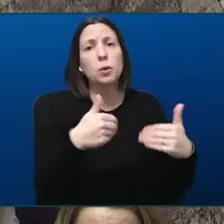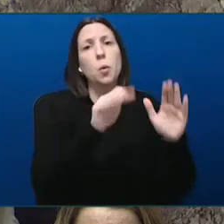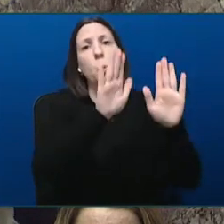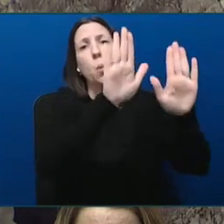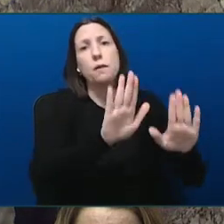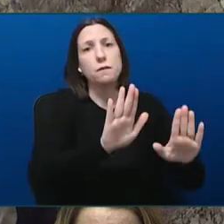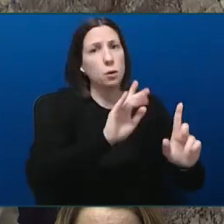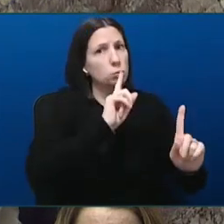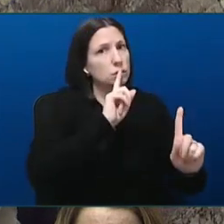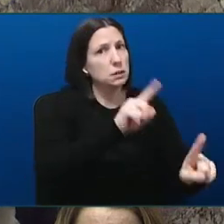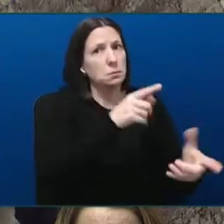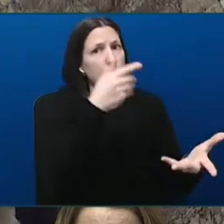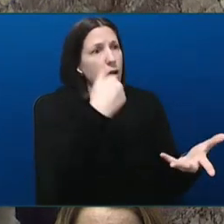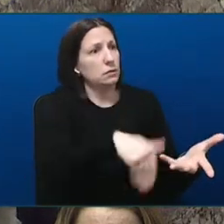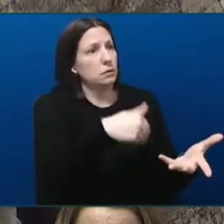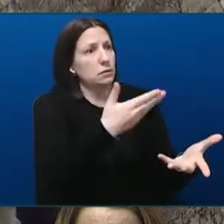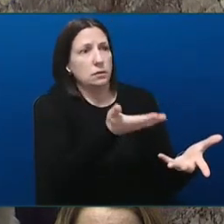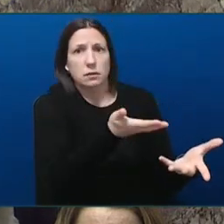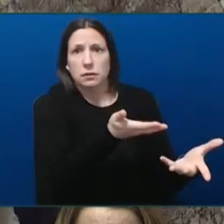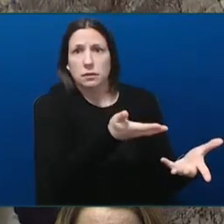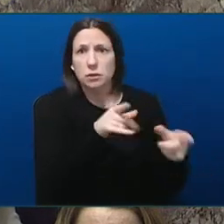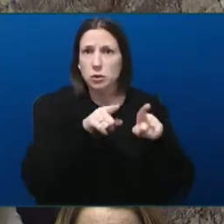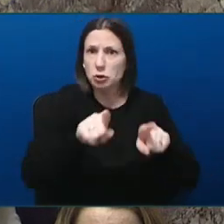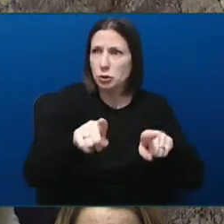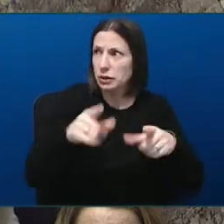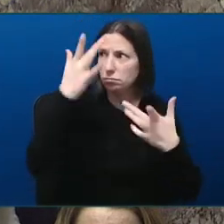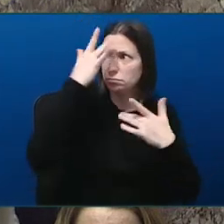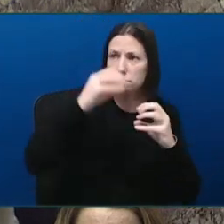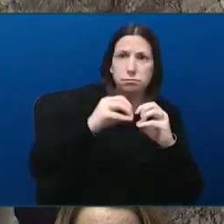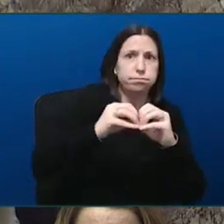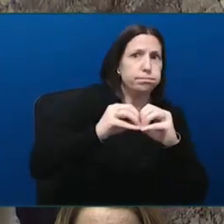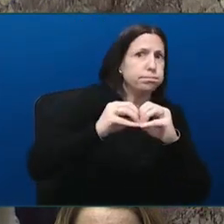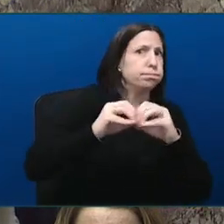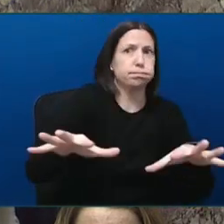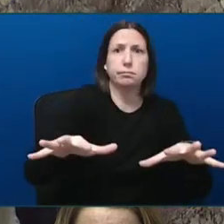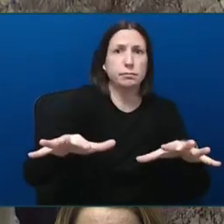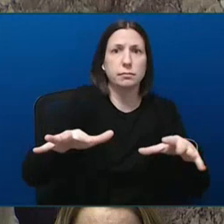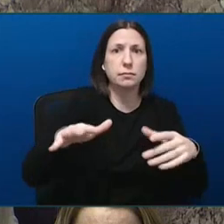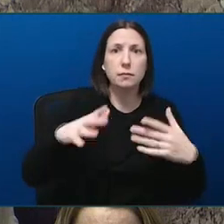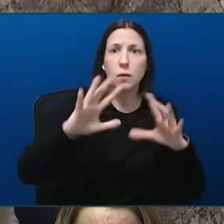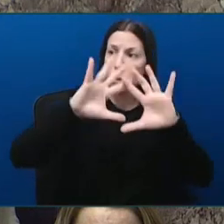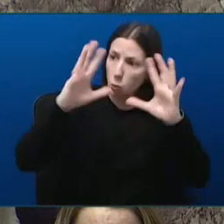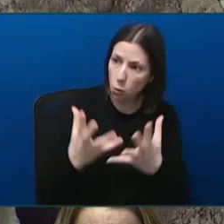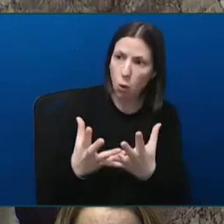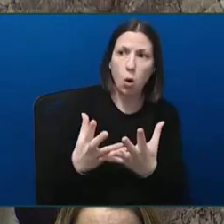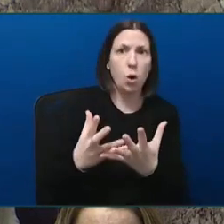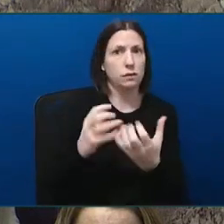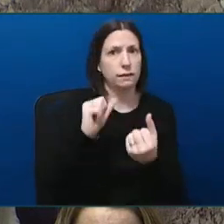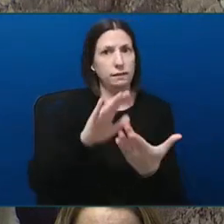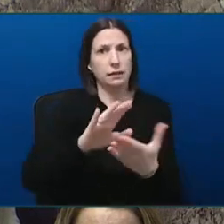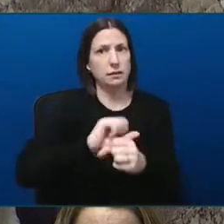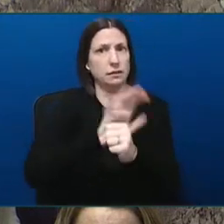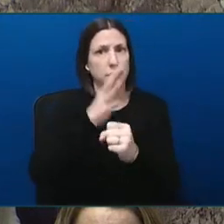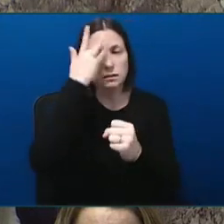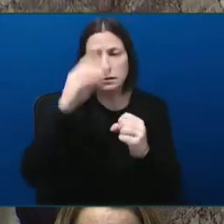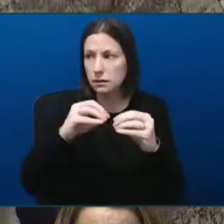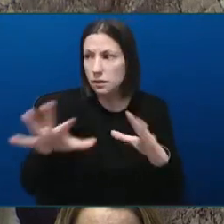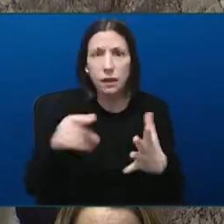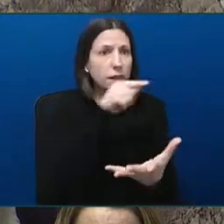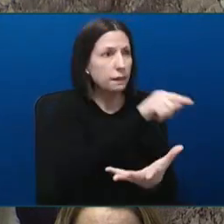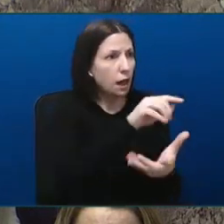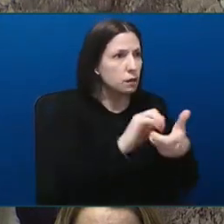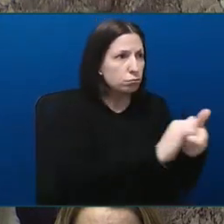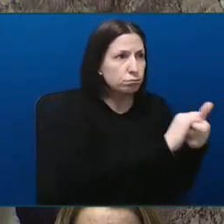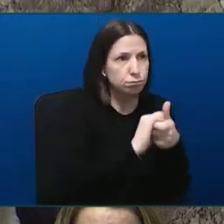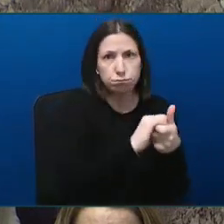pandemic that has faced the entire world, and they've done it together, Honourable Speaker. Over the last 12